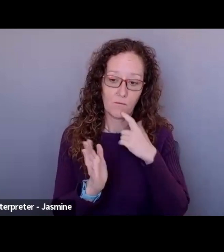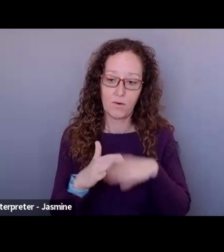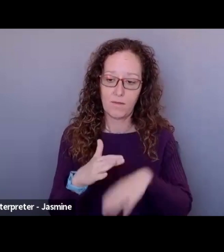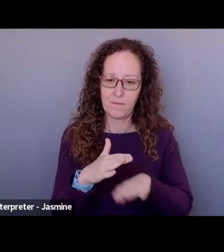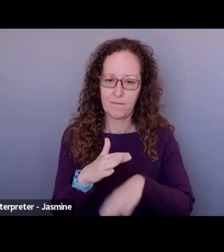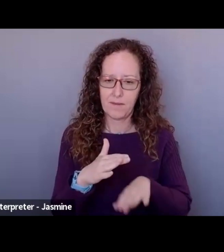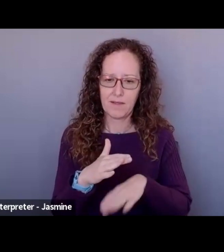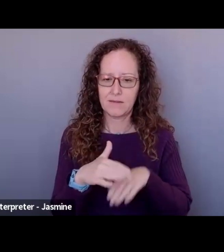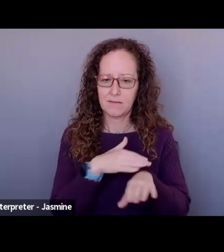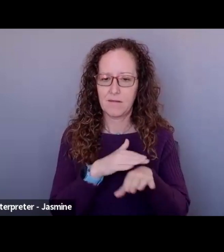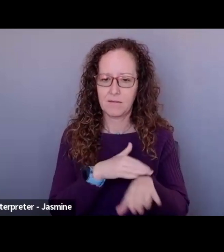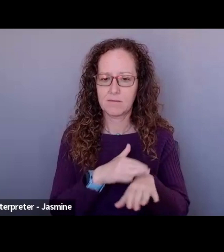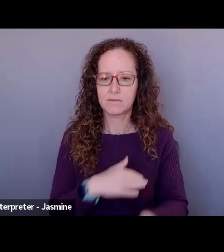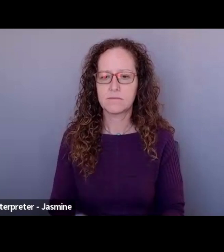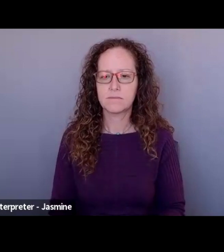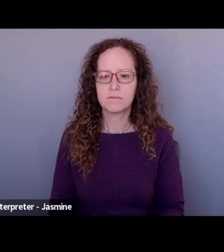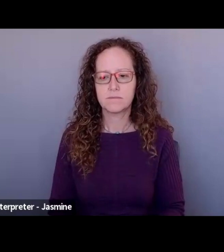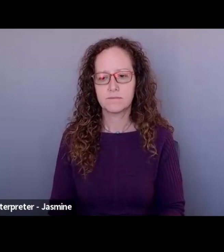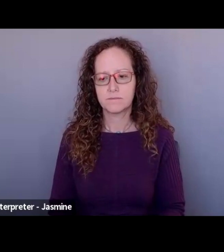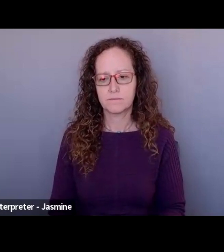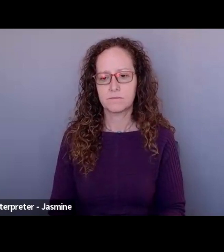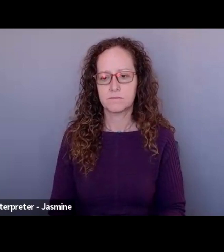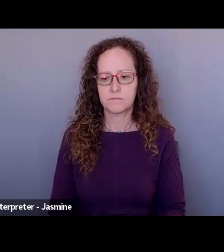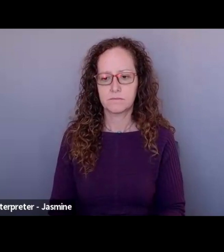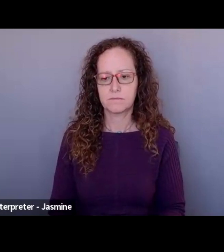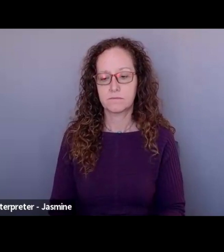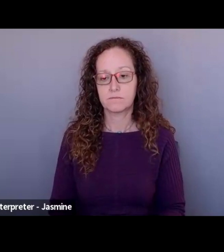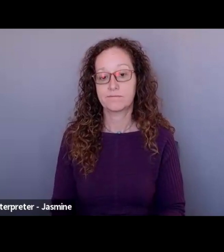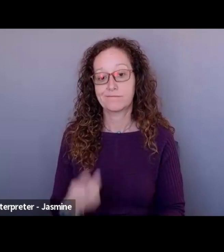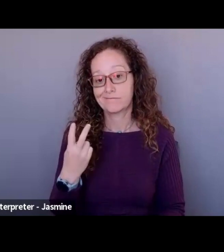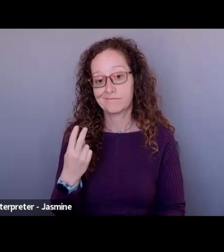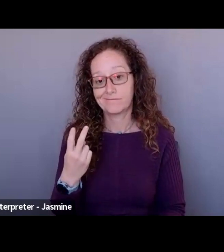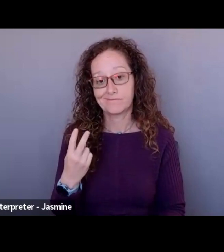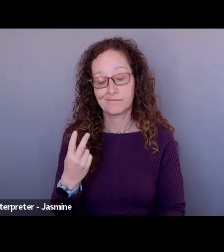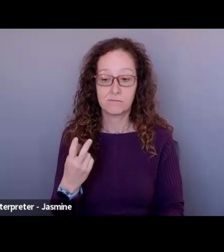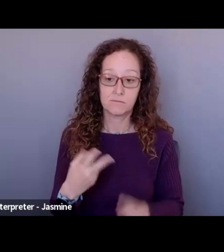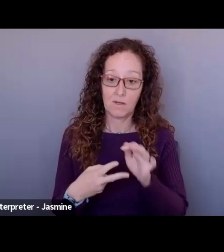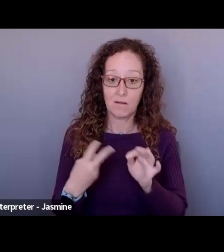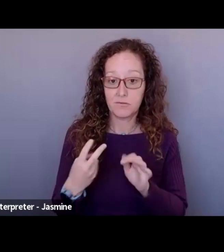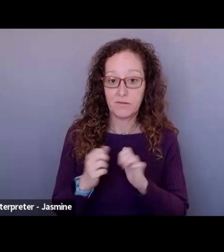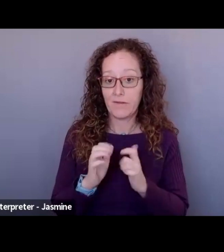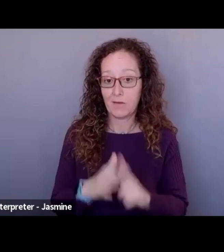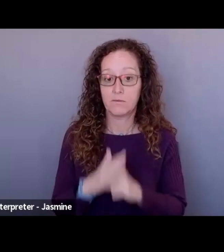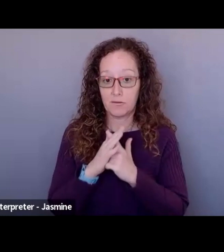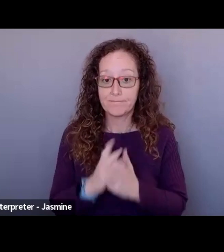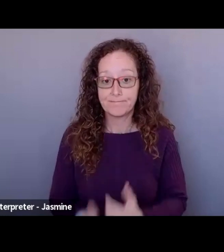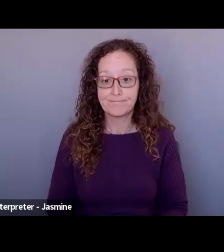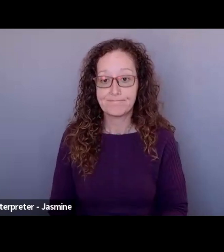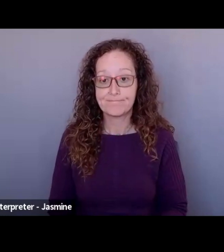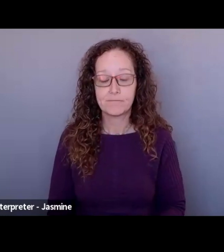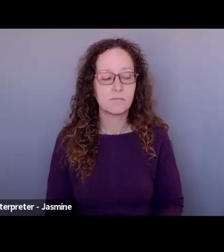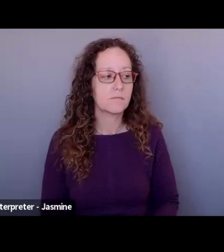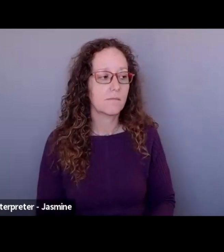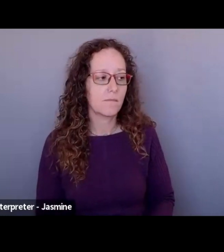you know, basic access. Um, uh, so those are just some ways to get going. Is it